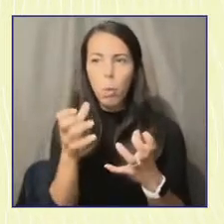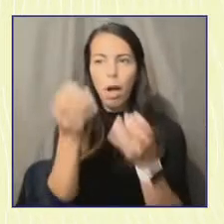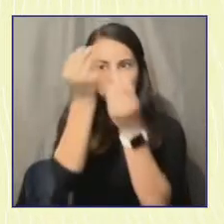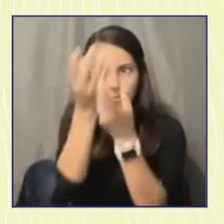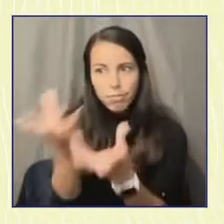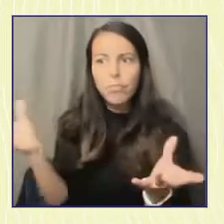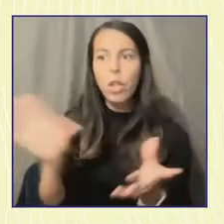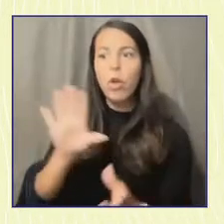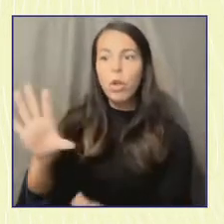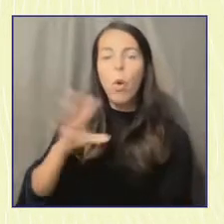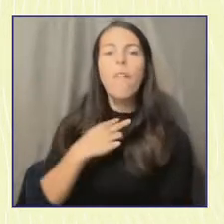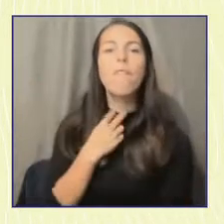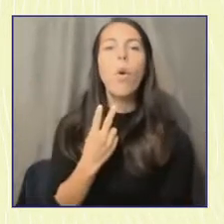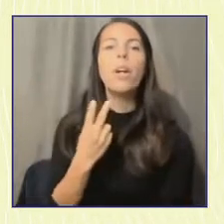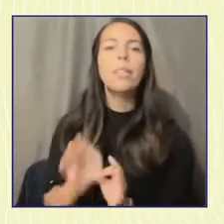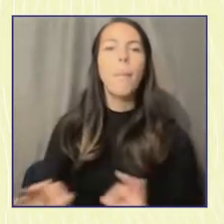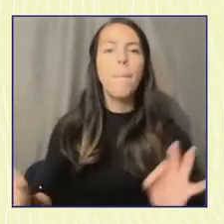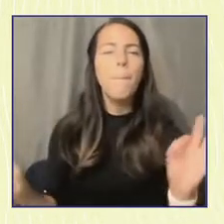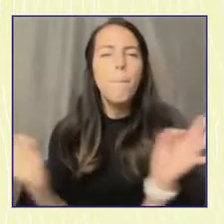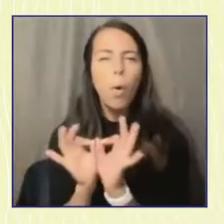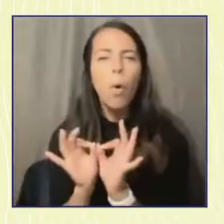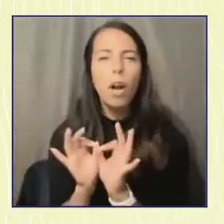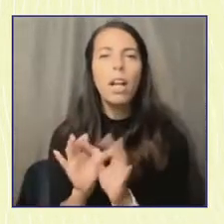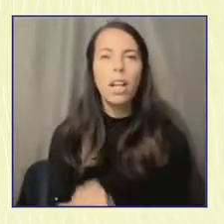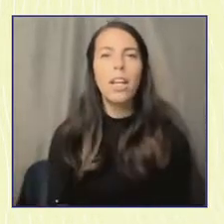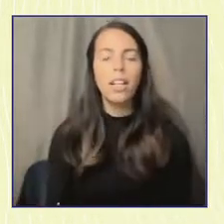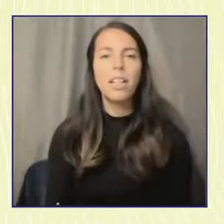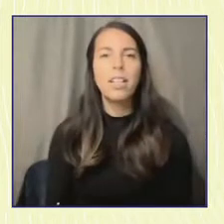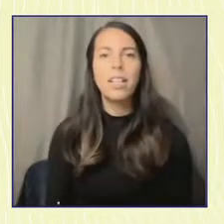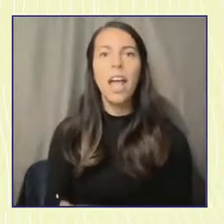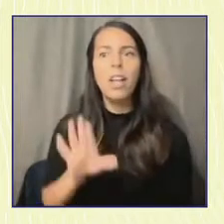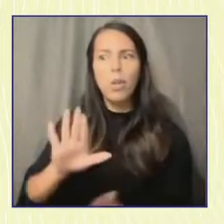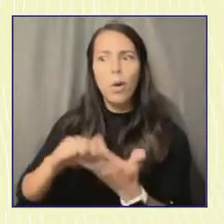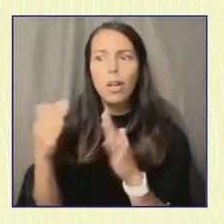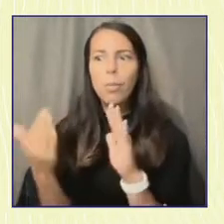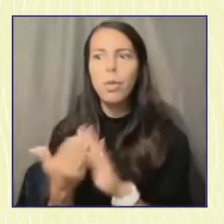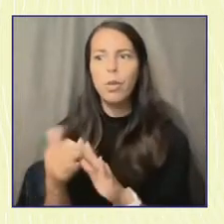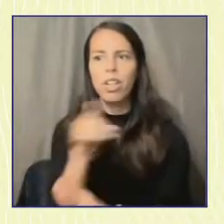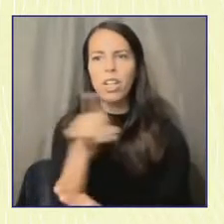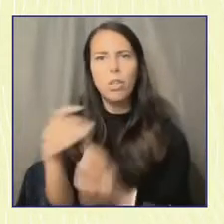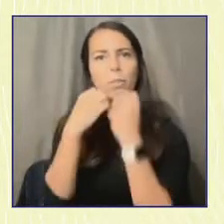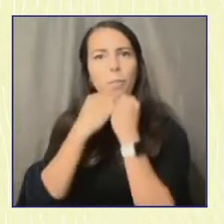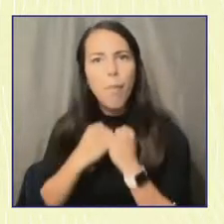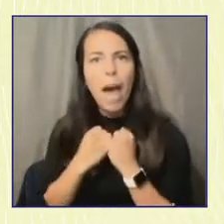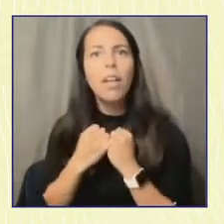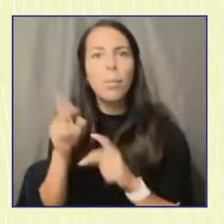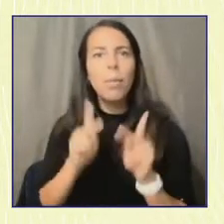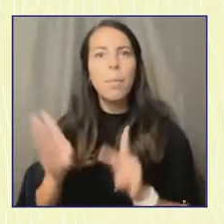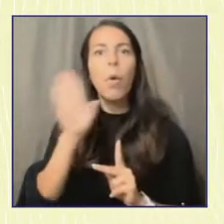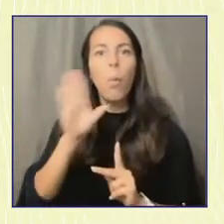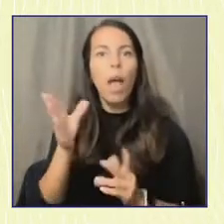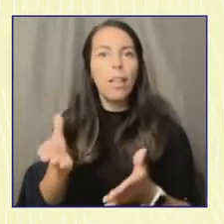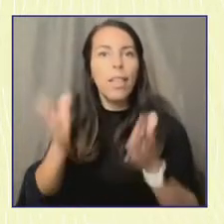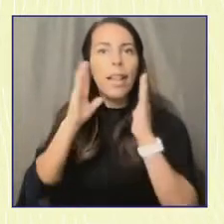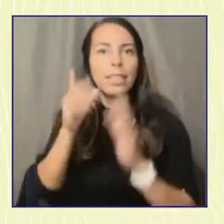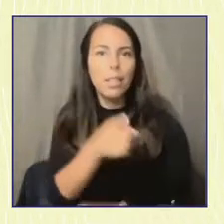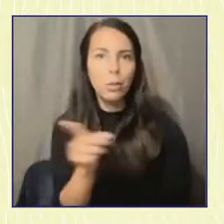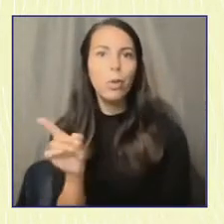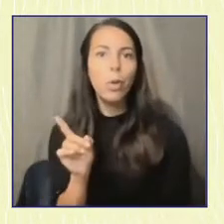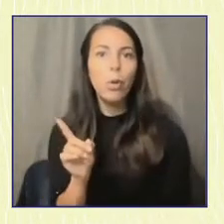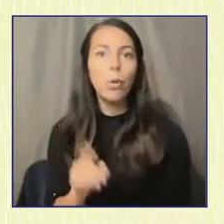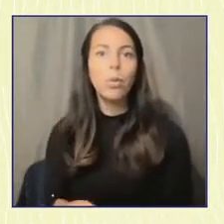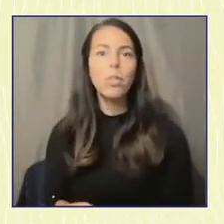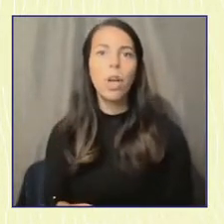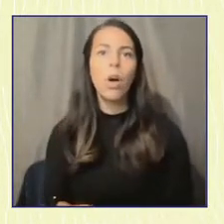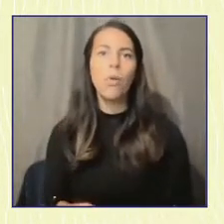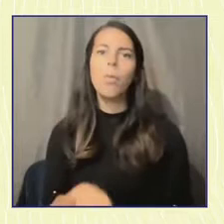their vote matters or it just means that in their community, what they have to say is something that people will listen to. So I think part of that culture is creating a